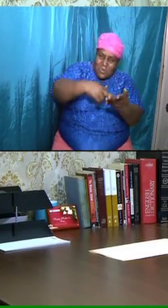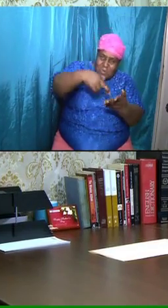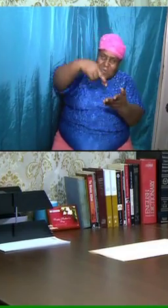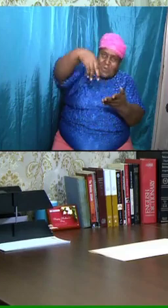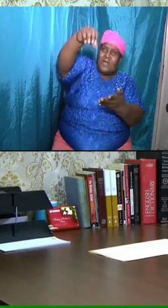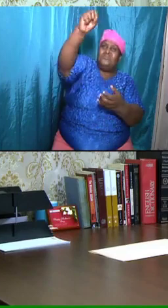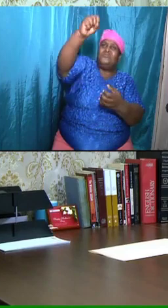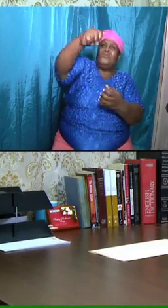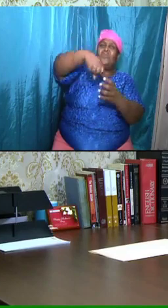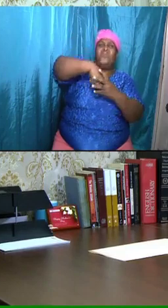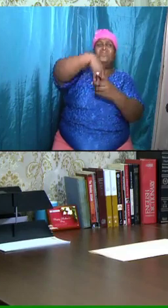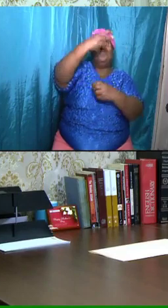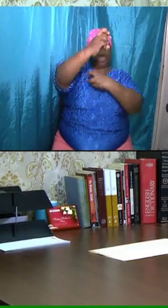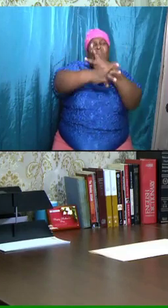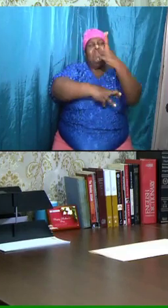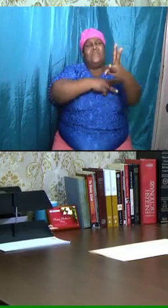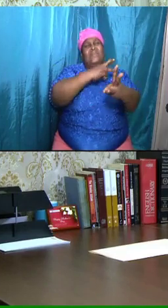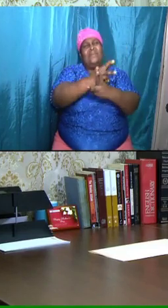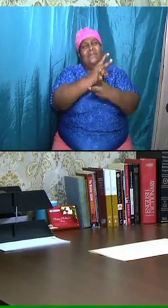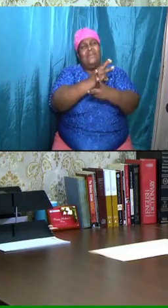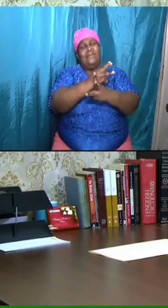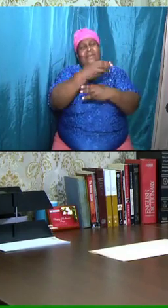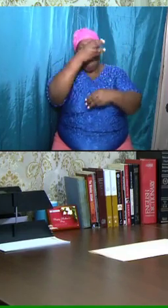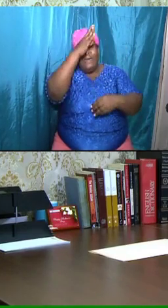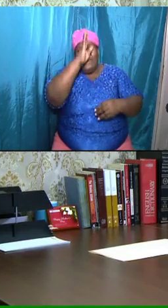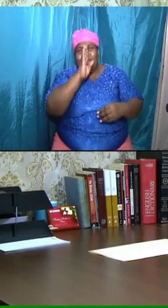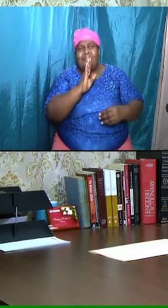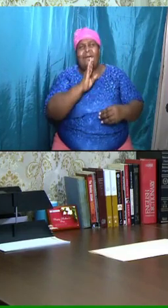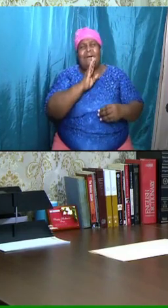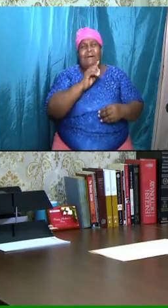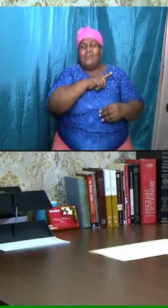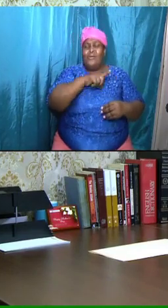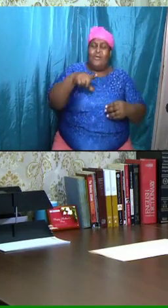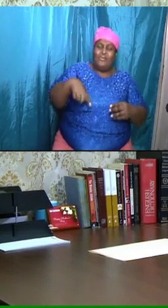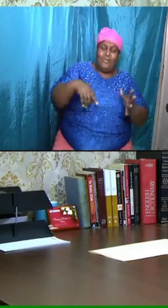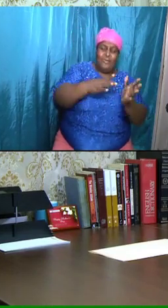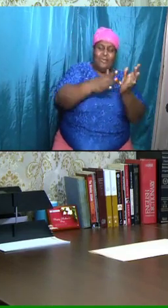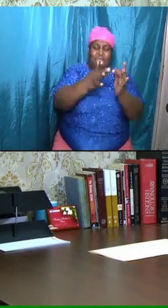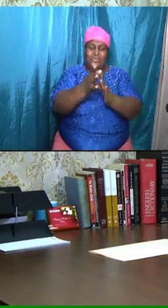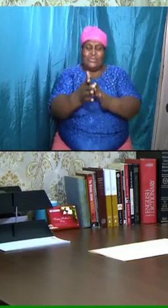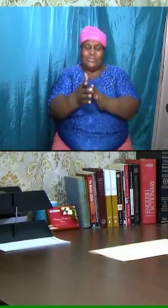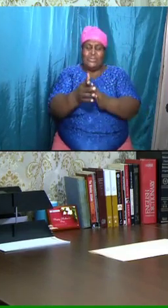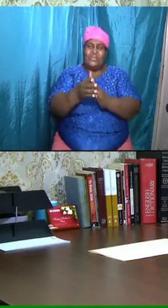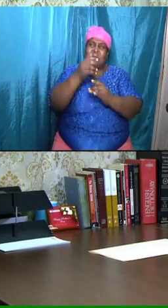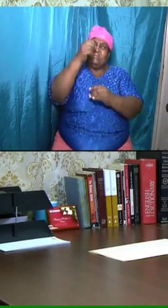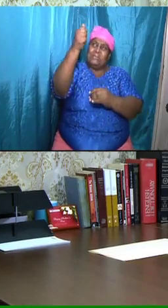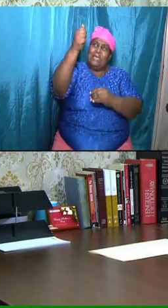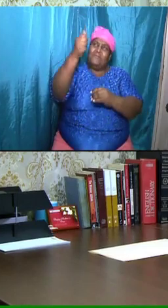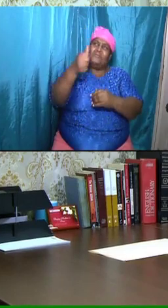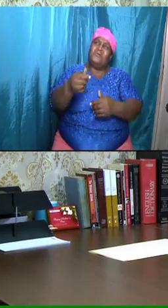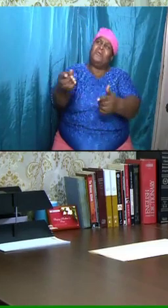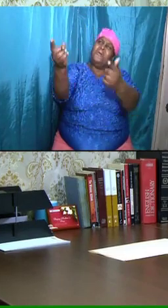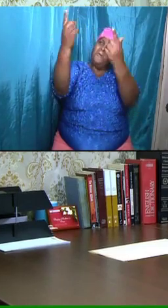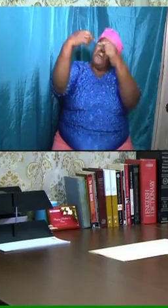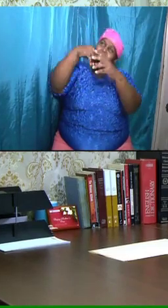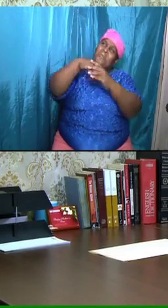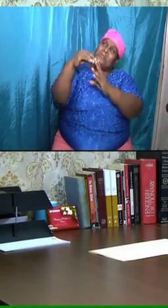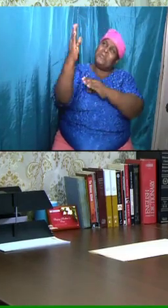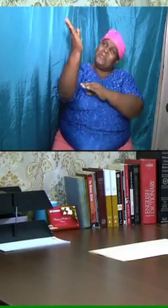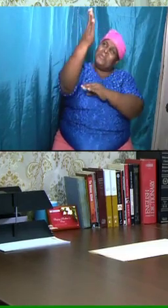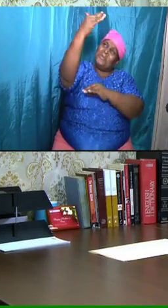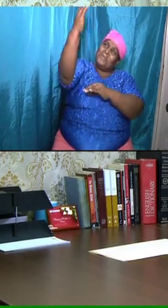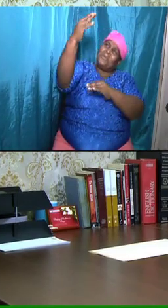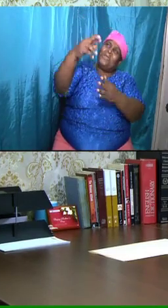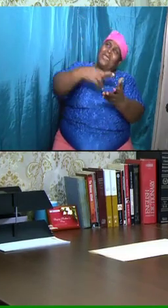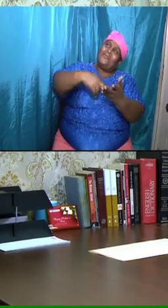this world and God is almighty, the Lord Jesus Christ himself is going to come in the ear and take